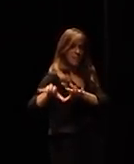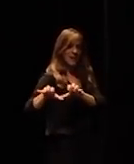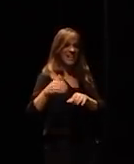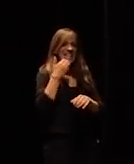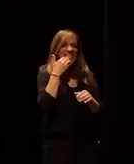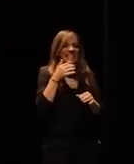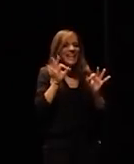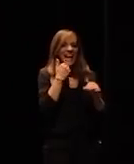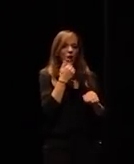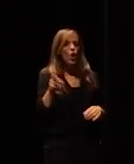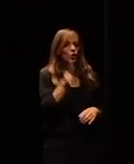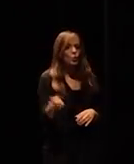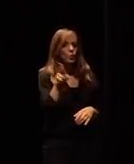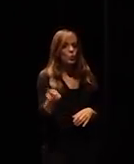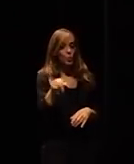it's the end of routine